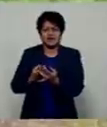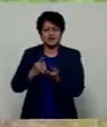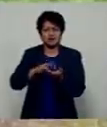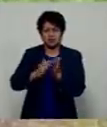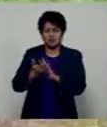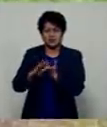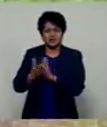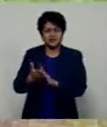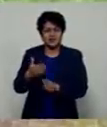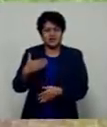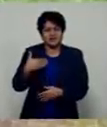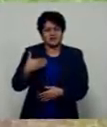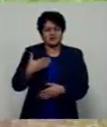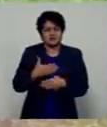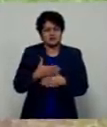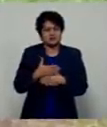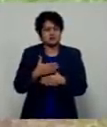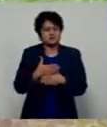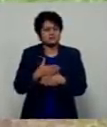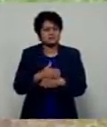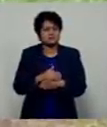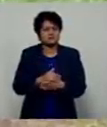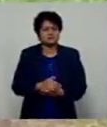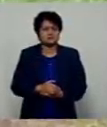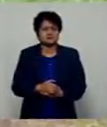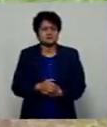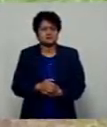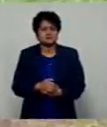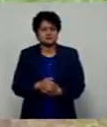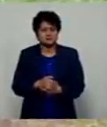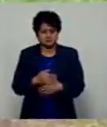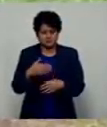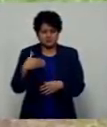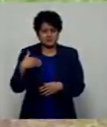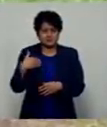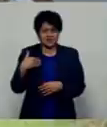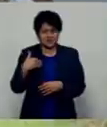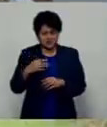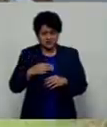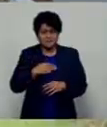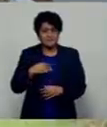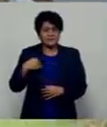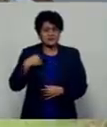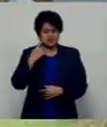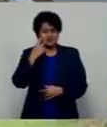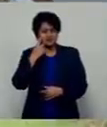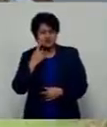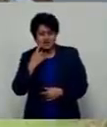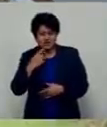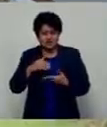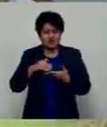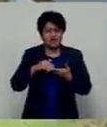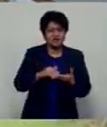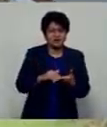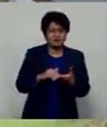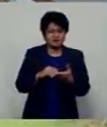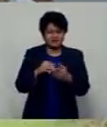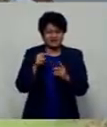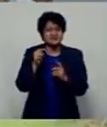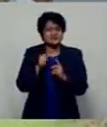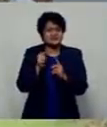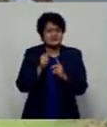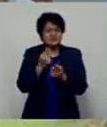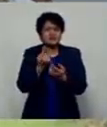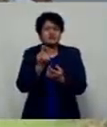health workers. The health ministry is also embarking on the whole vaccination program, targeting the elderly population